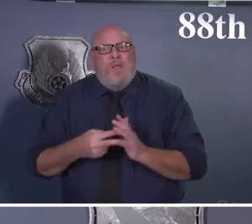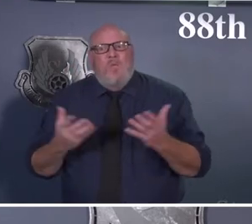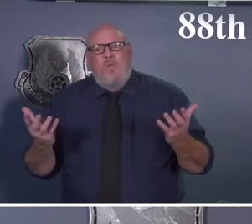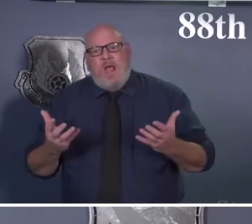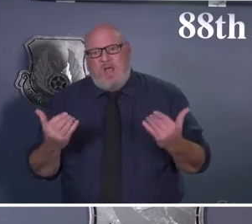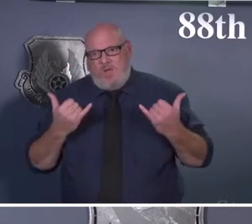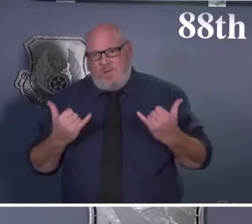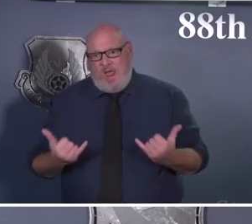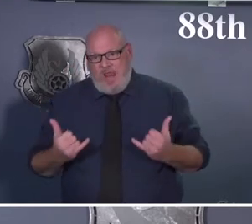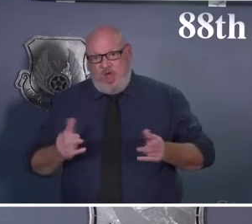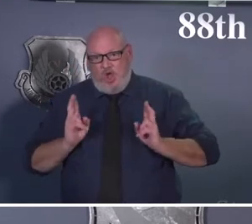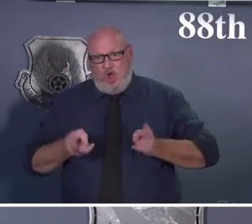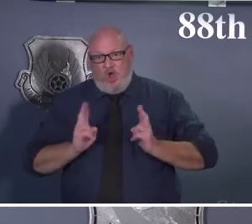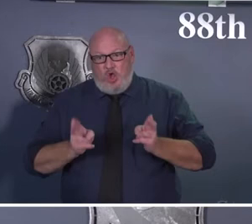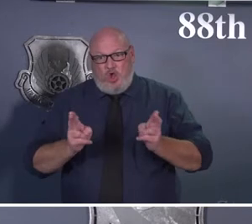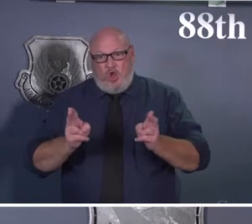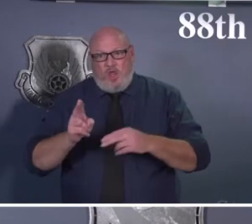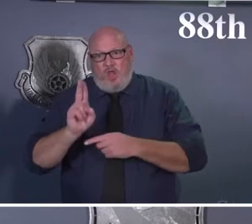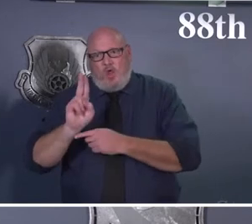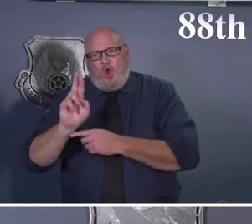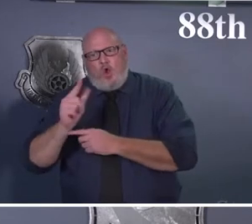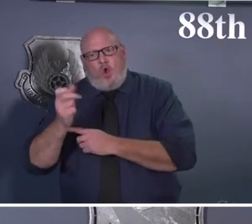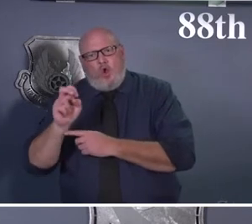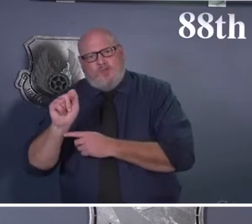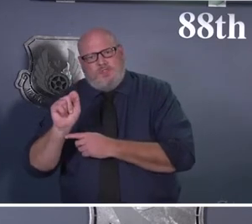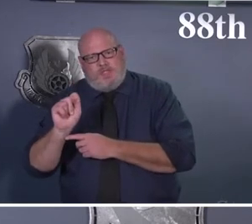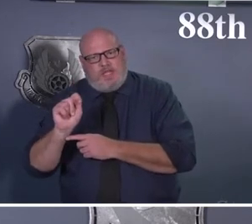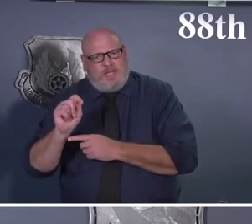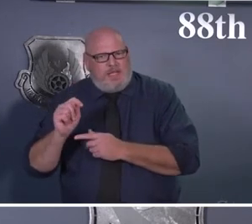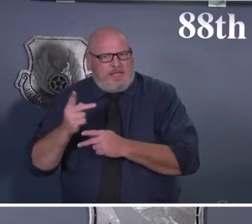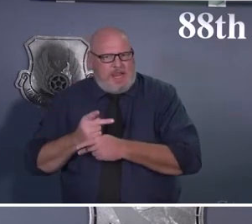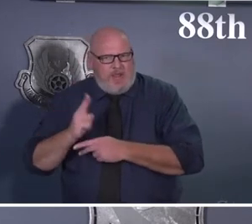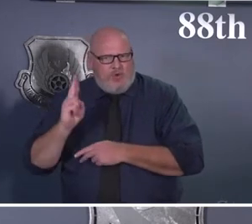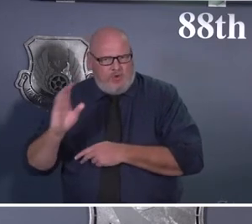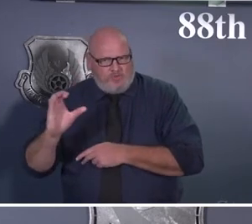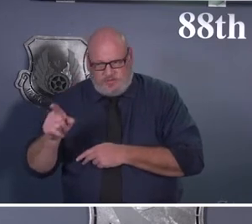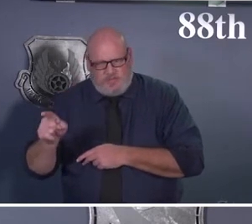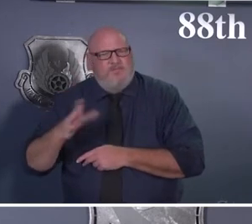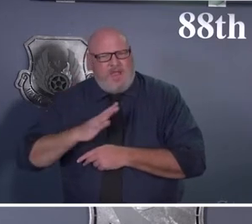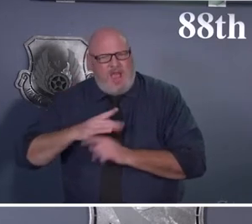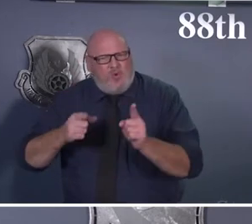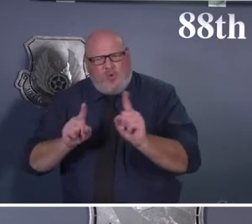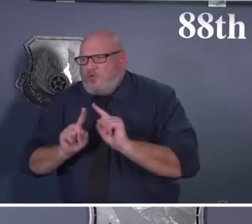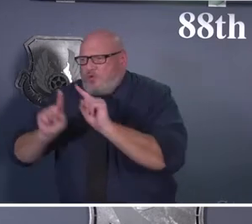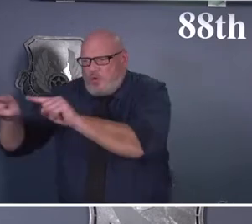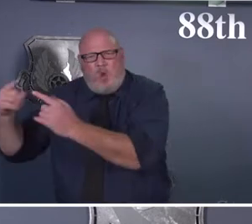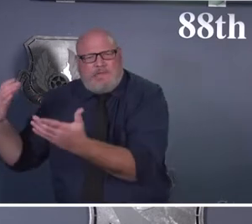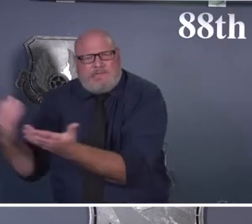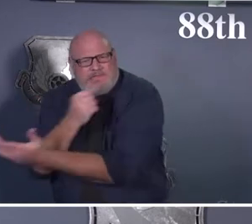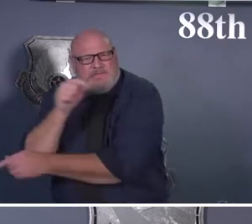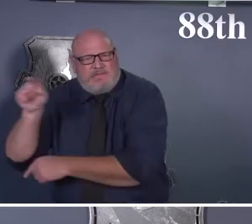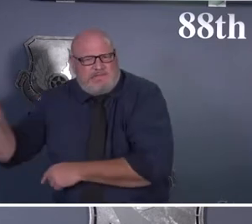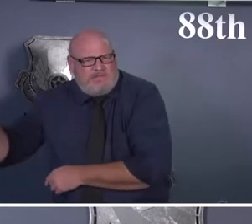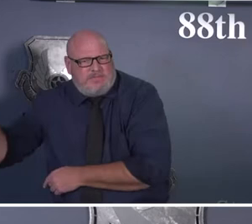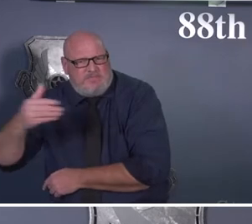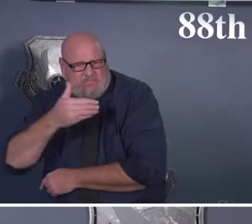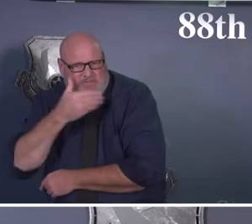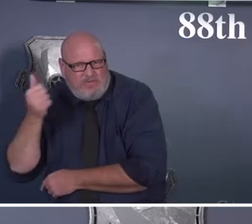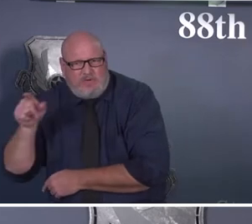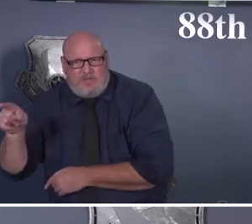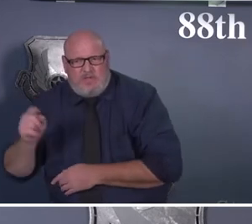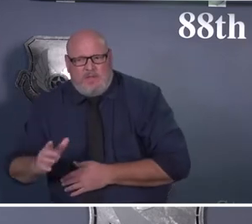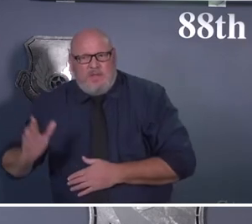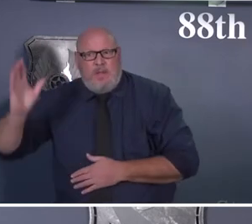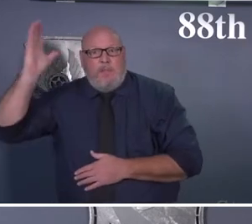to visit an urgent care center. Now, for our military members, that will require a referral for those folks to go down to urgent care